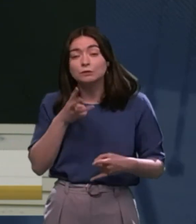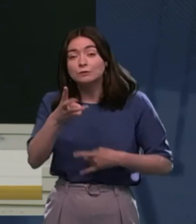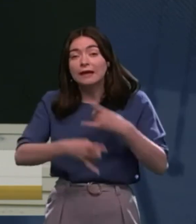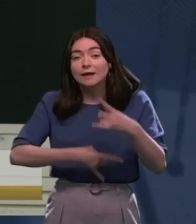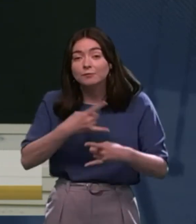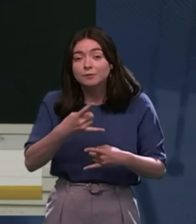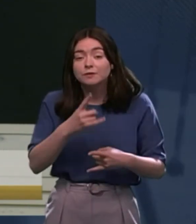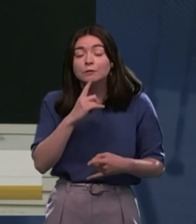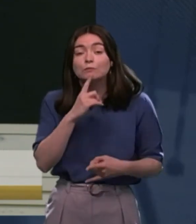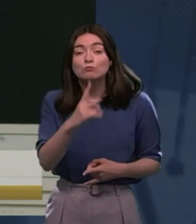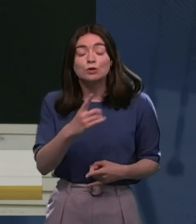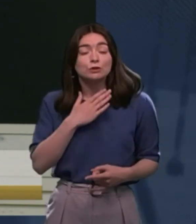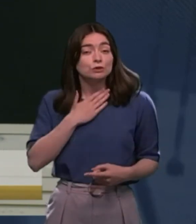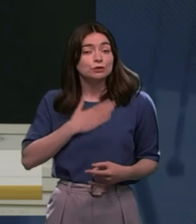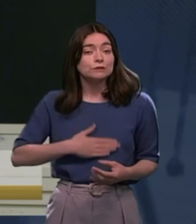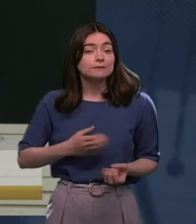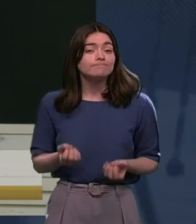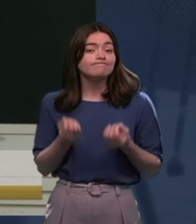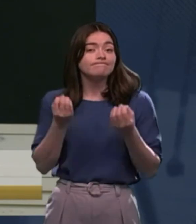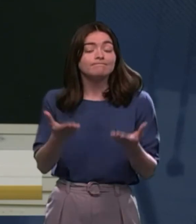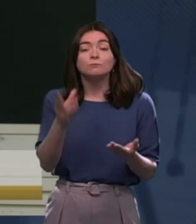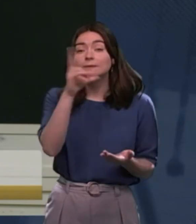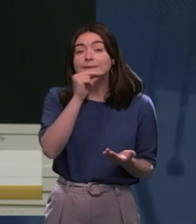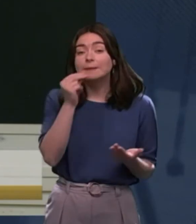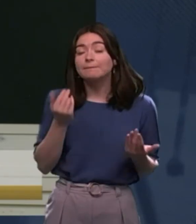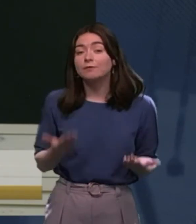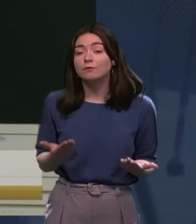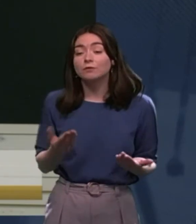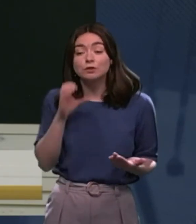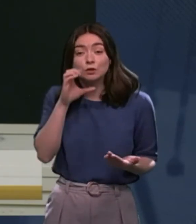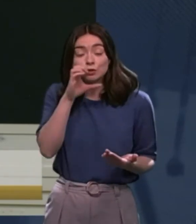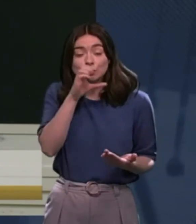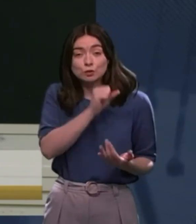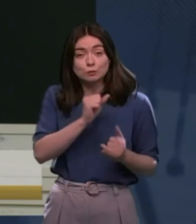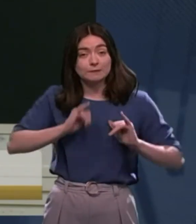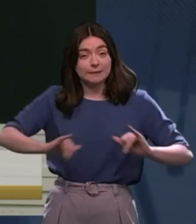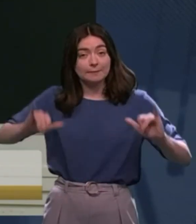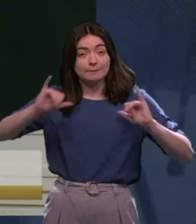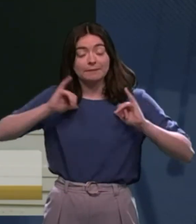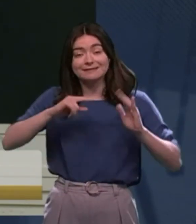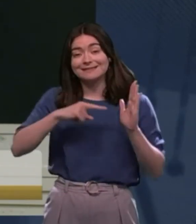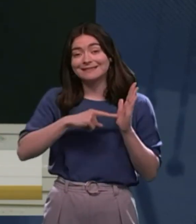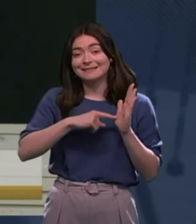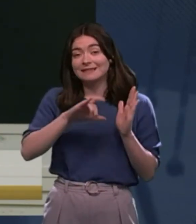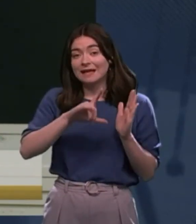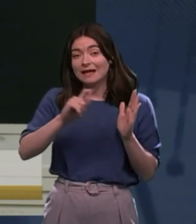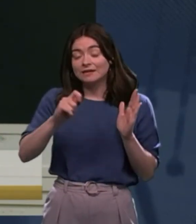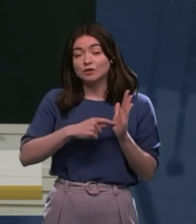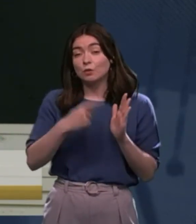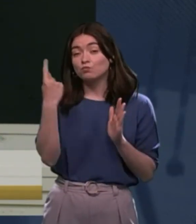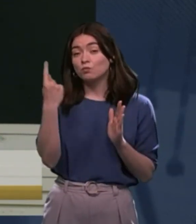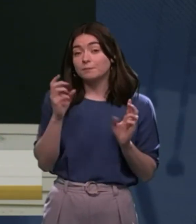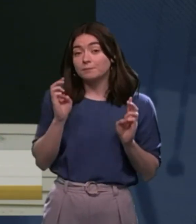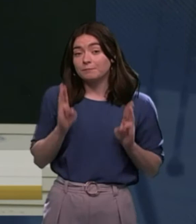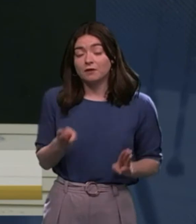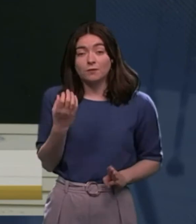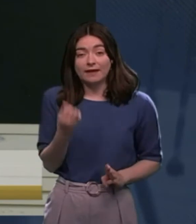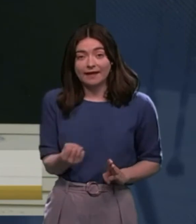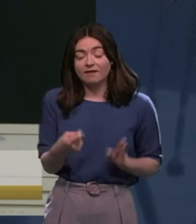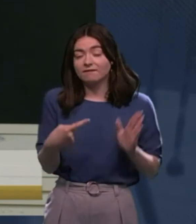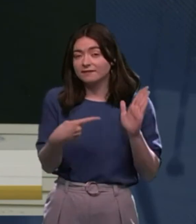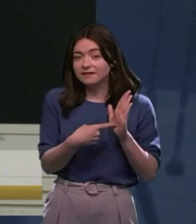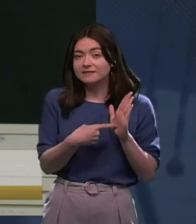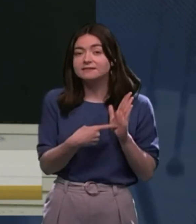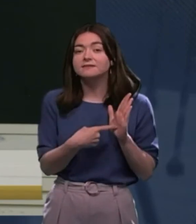I suppose, just to give you a sense, it's, there's an assumed capacity in the Act, and one of the things, powers that we have in the Act is,